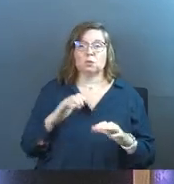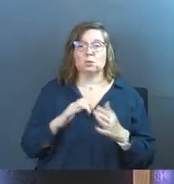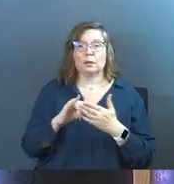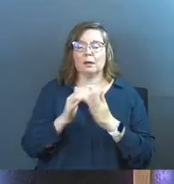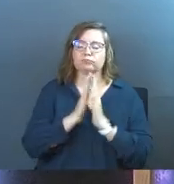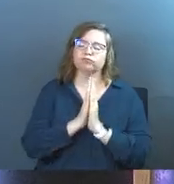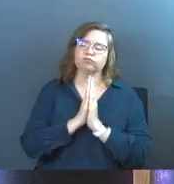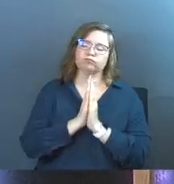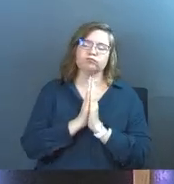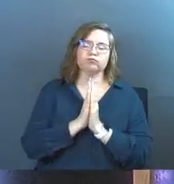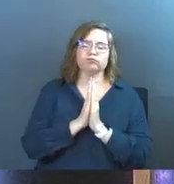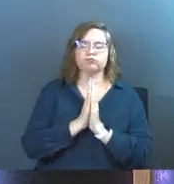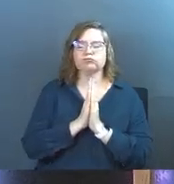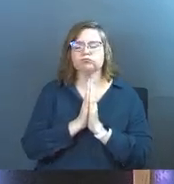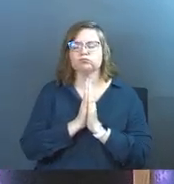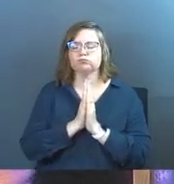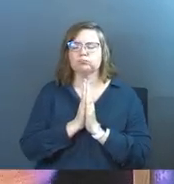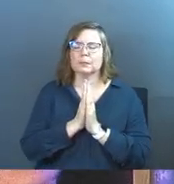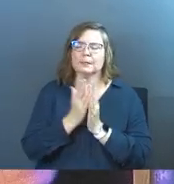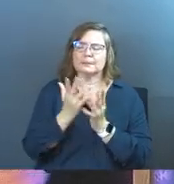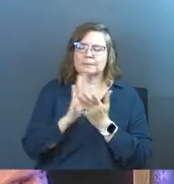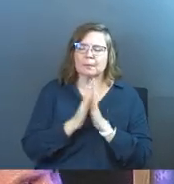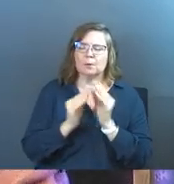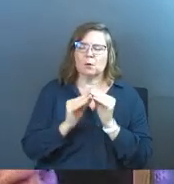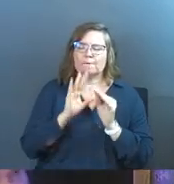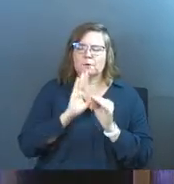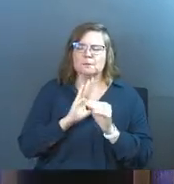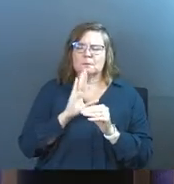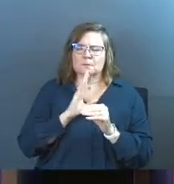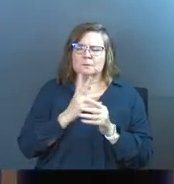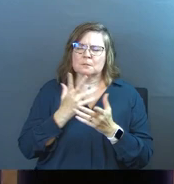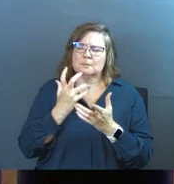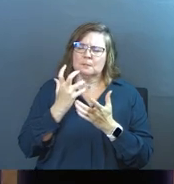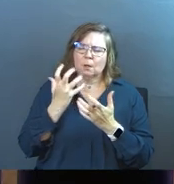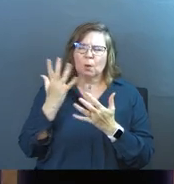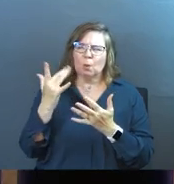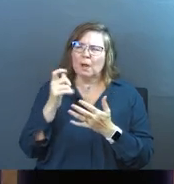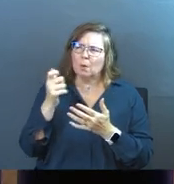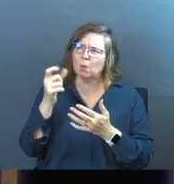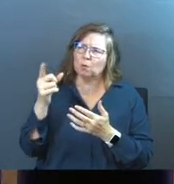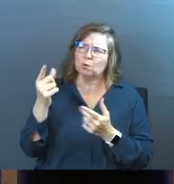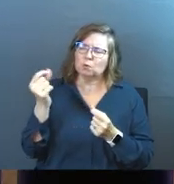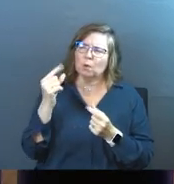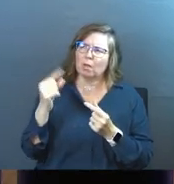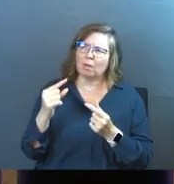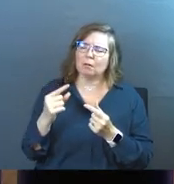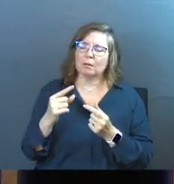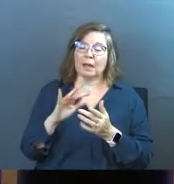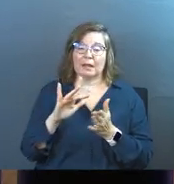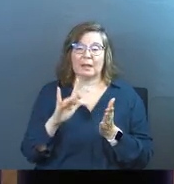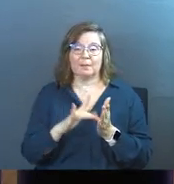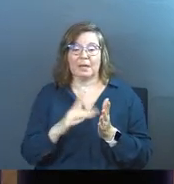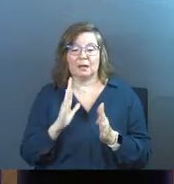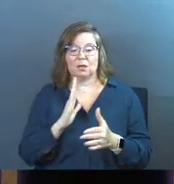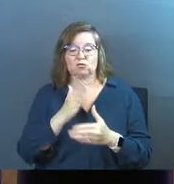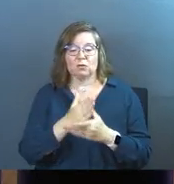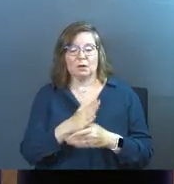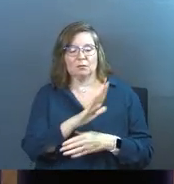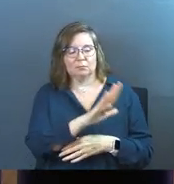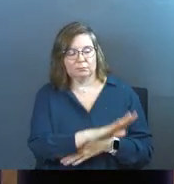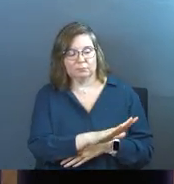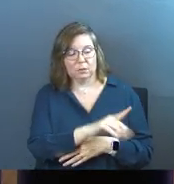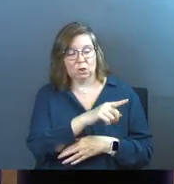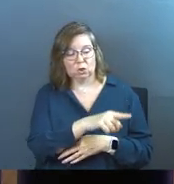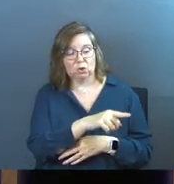doing that and, and I was wrestling with God. was getting frustrated with God. God, why won't you? And in the middle of it, he said, you are